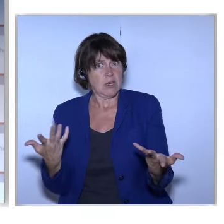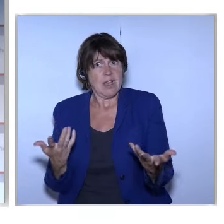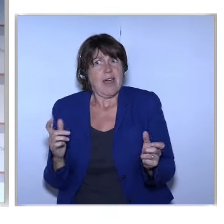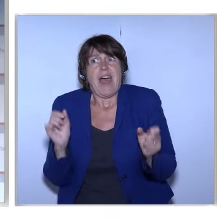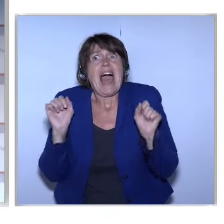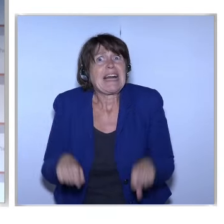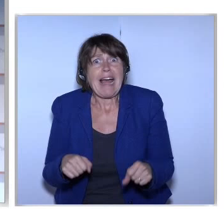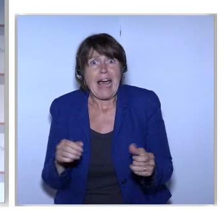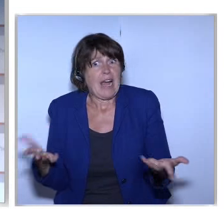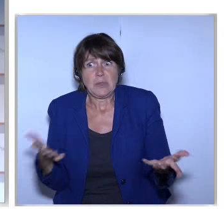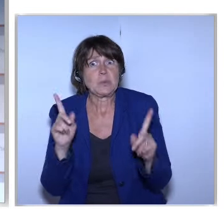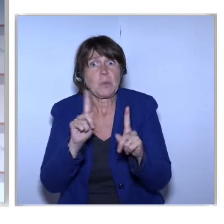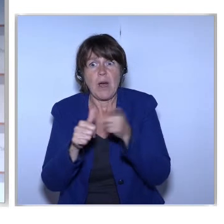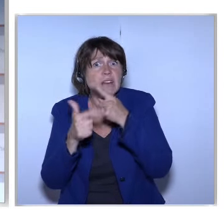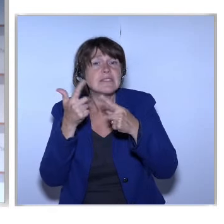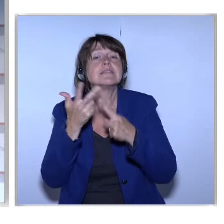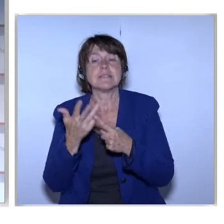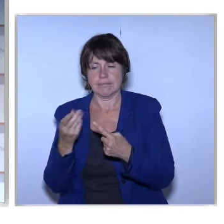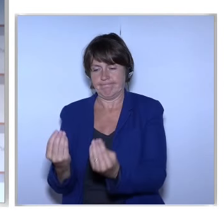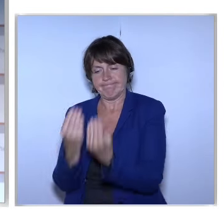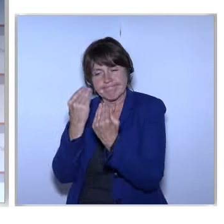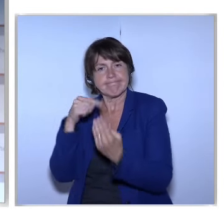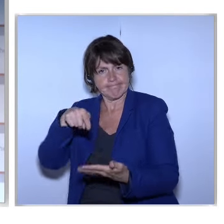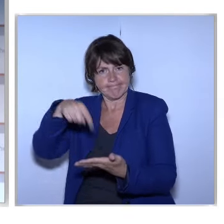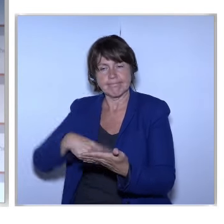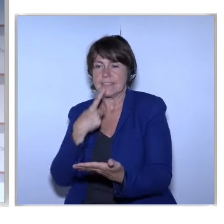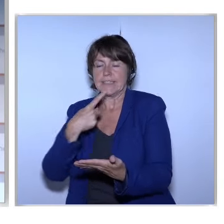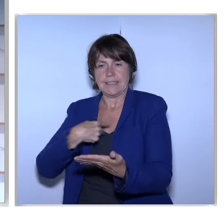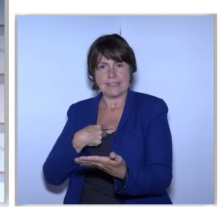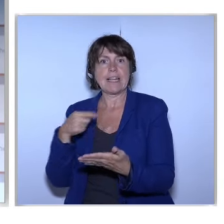Do To Bring The World Into An Integrated Society